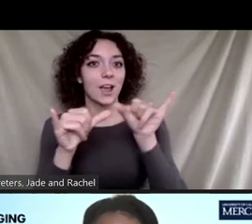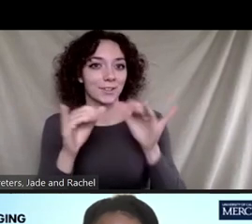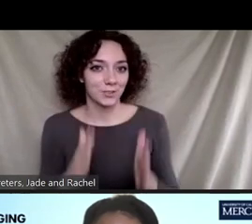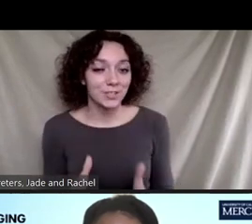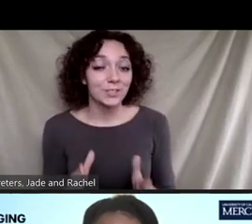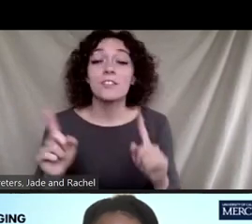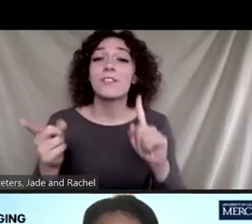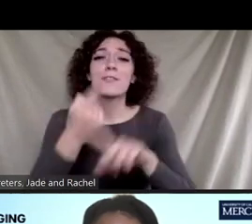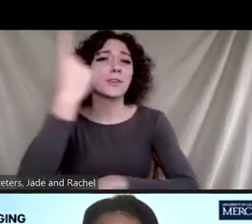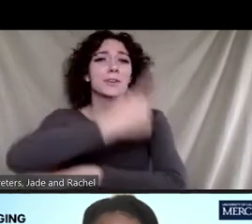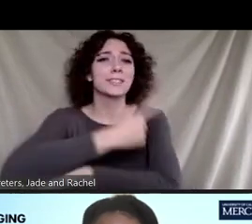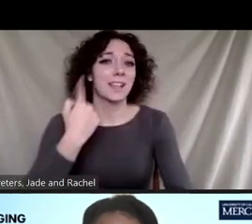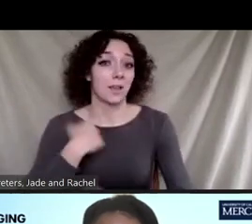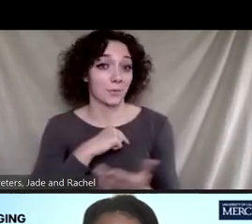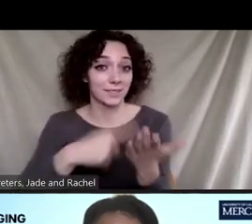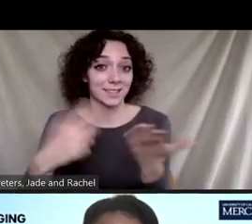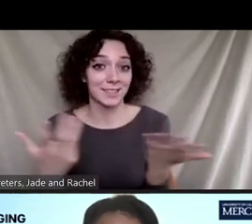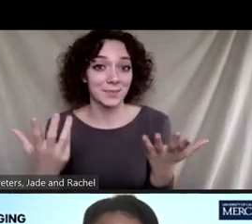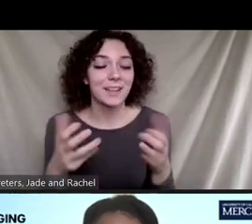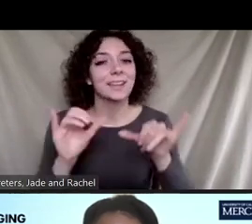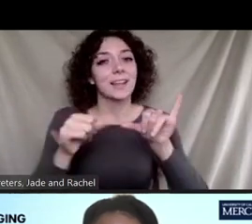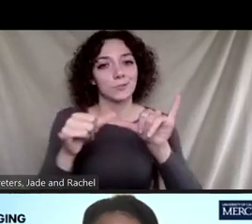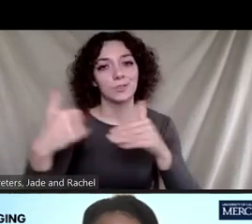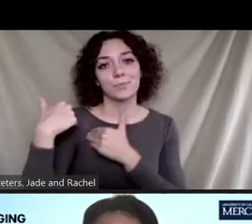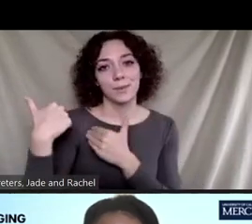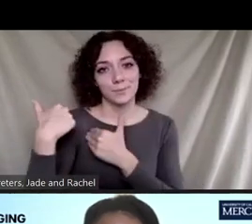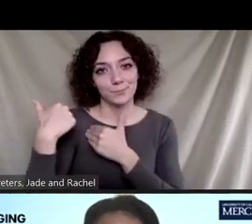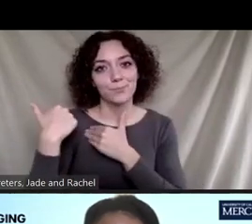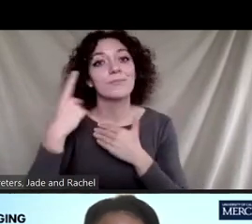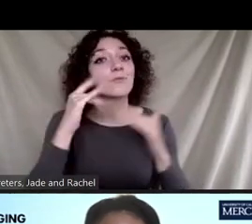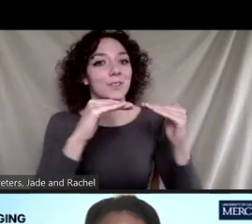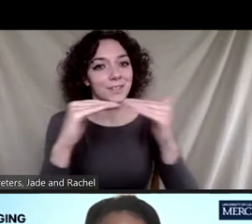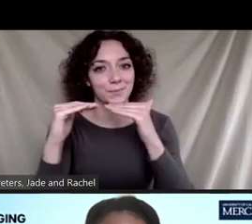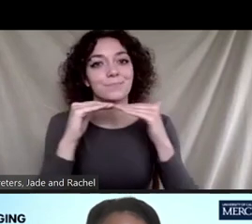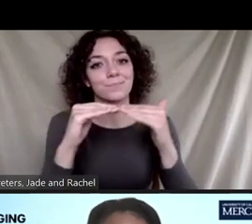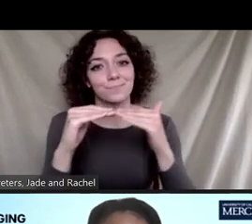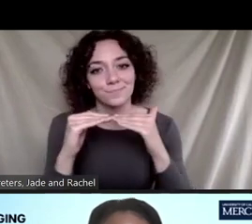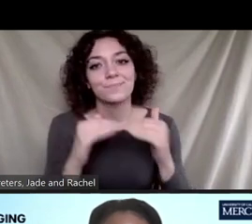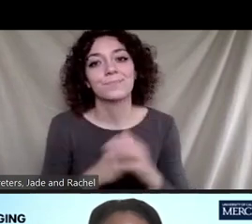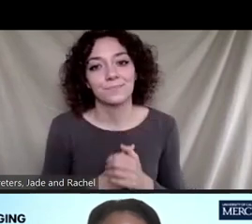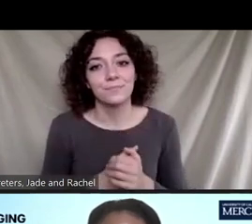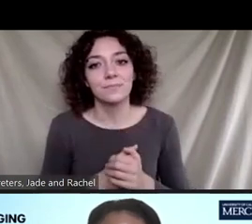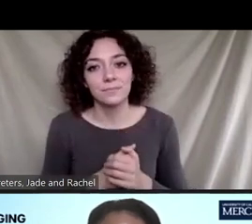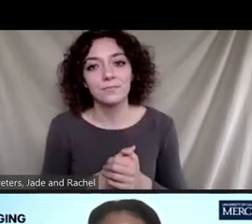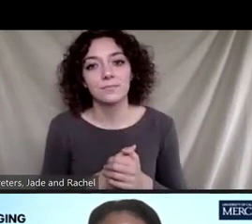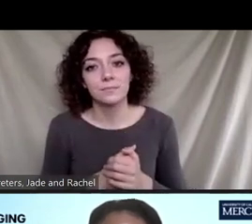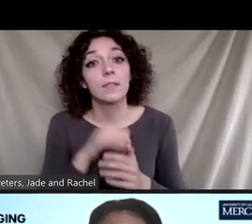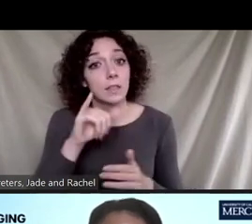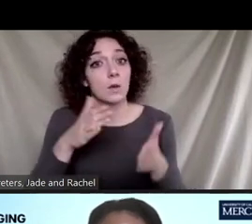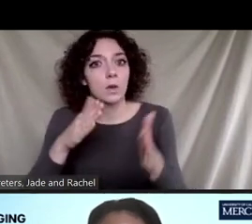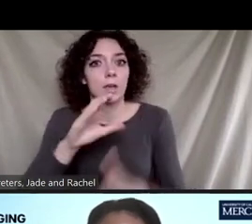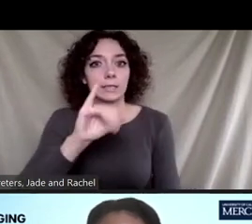about is the engineer's responsibility to equity and justice. And the way that civil environmental engineers,